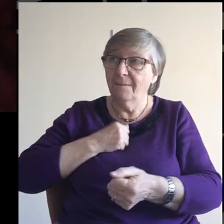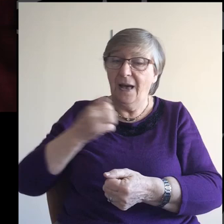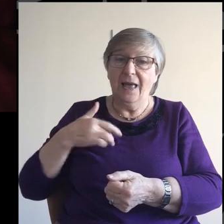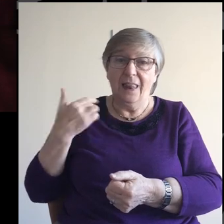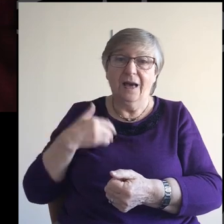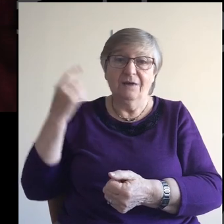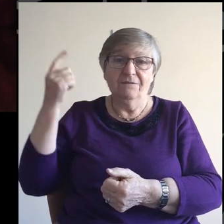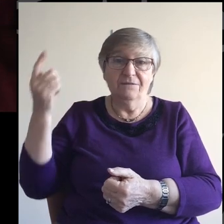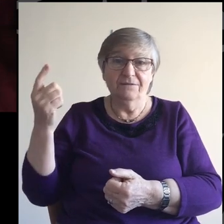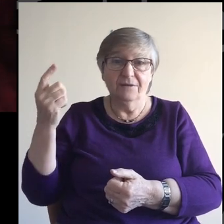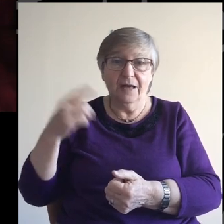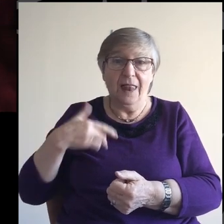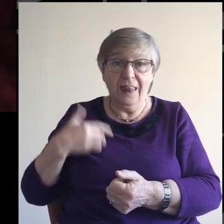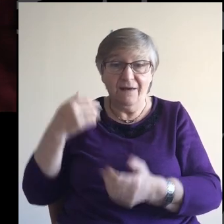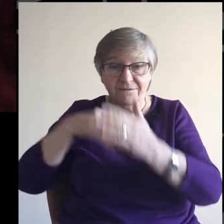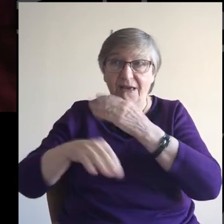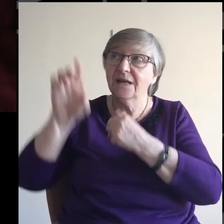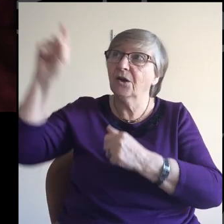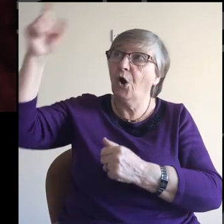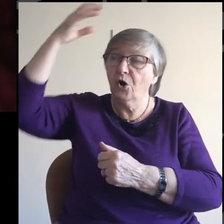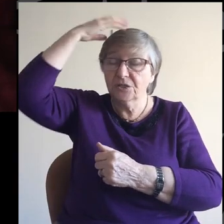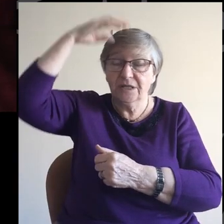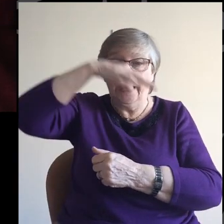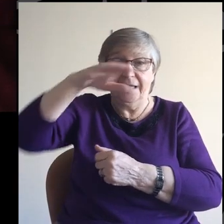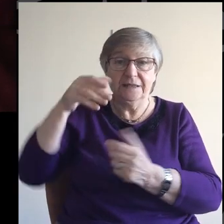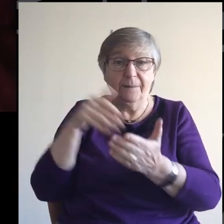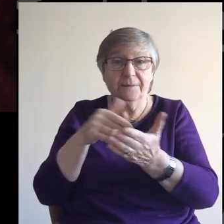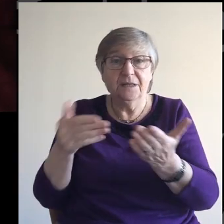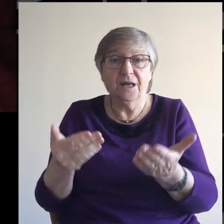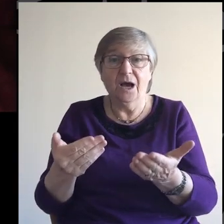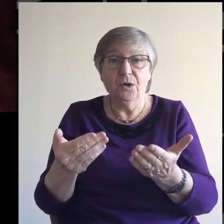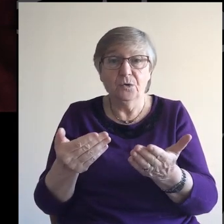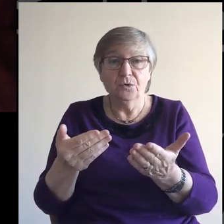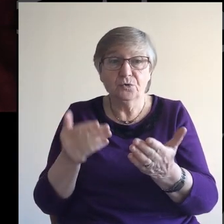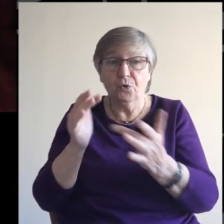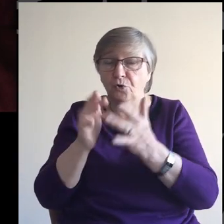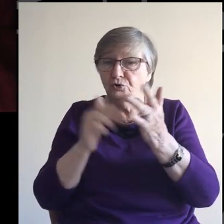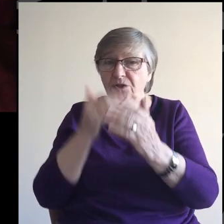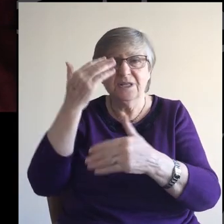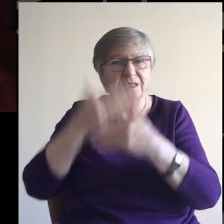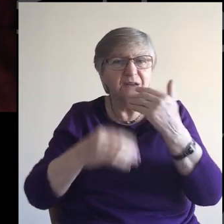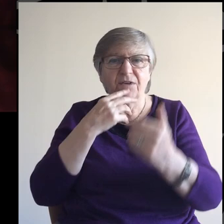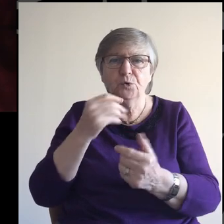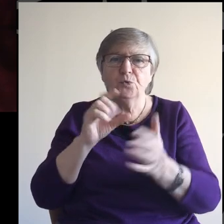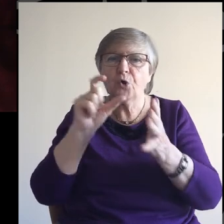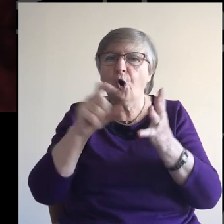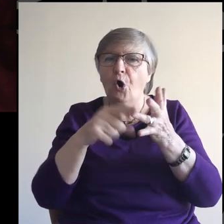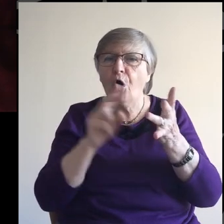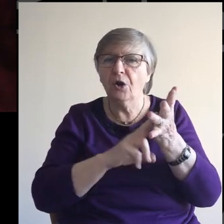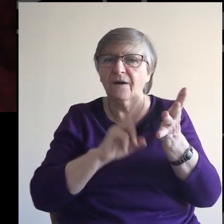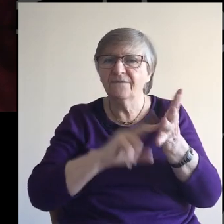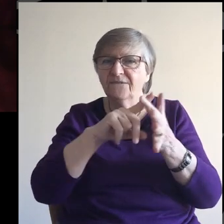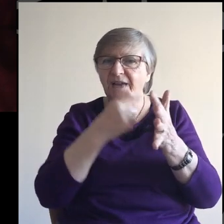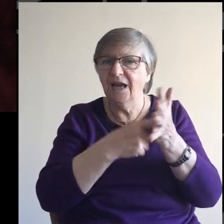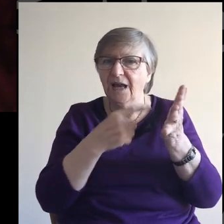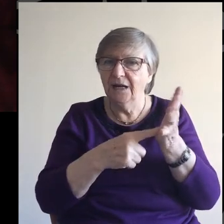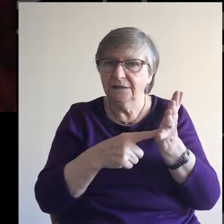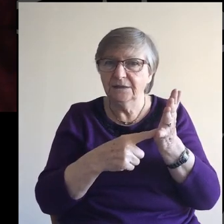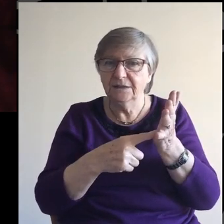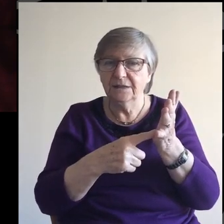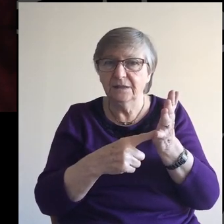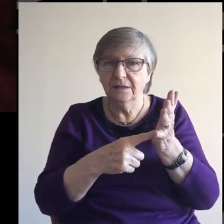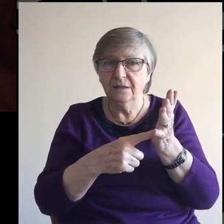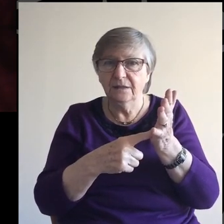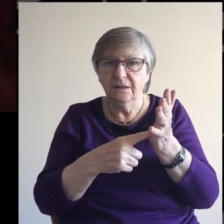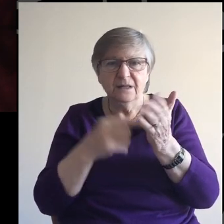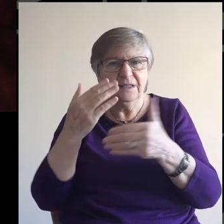It's to say, live in the kingdom now. And so, although Jesus didn't use the word converting or conversion, apart from that time he was